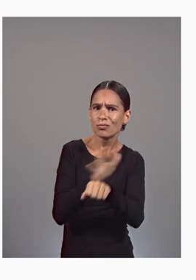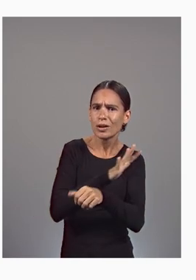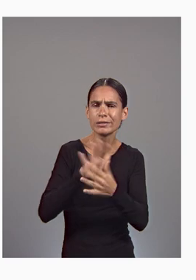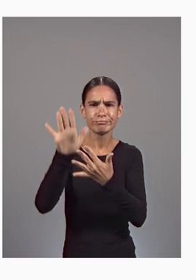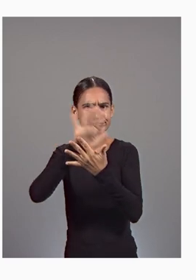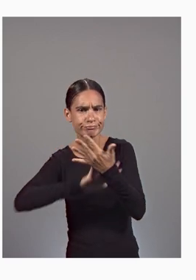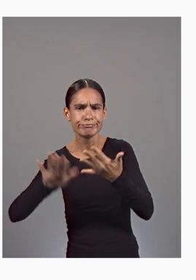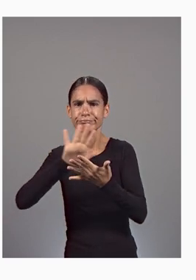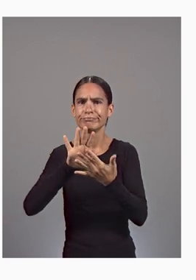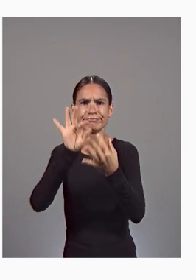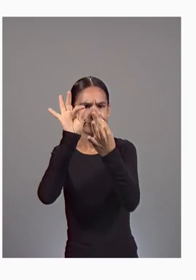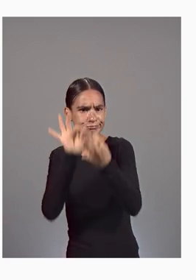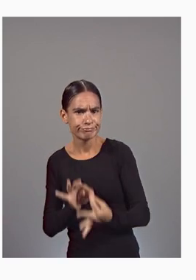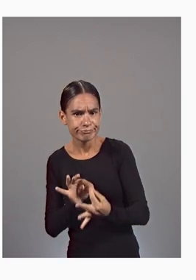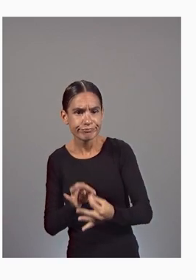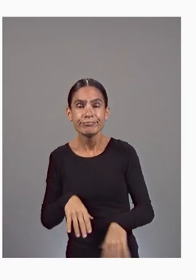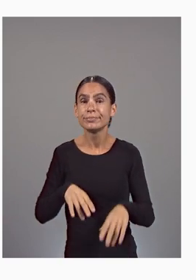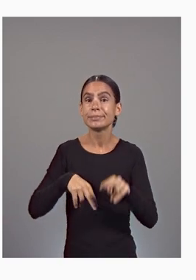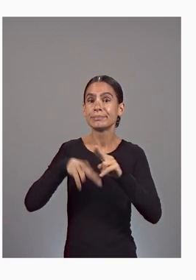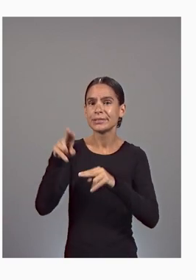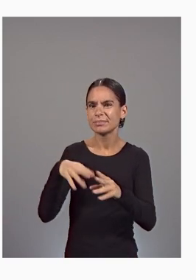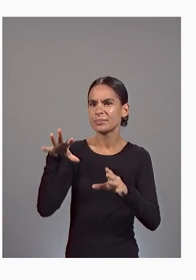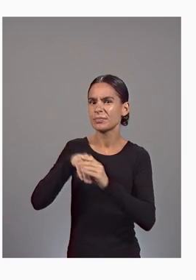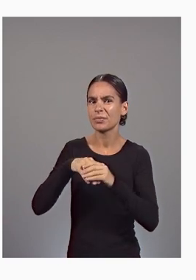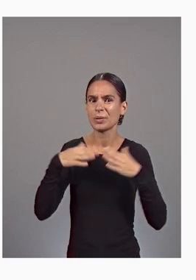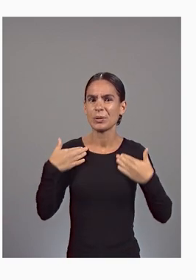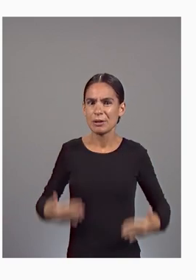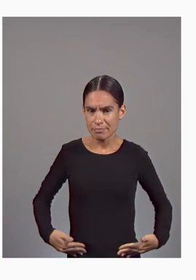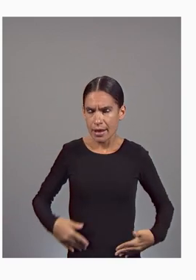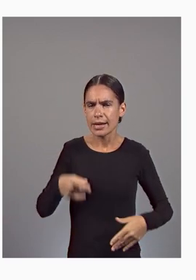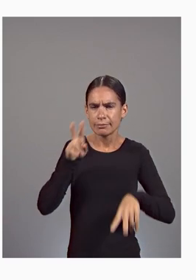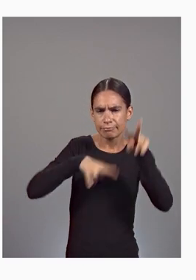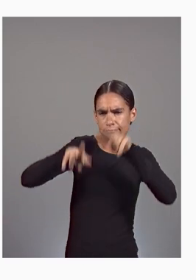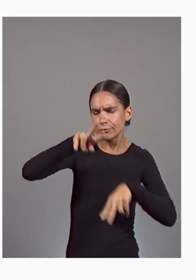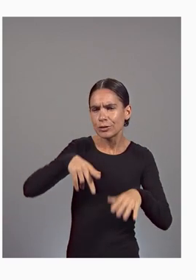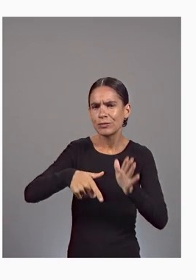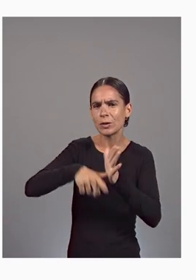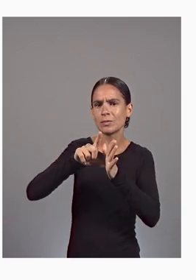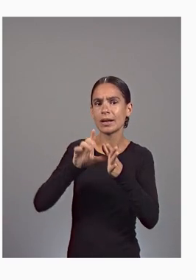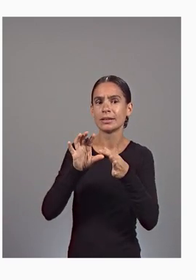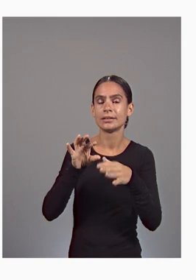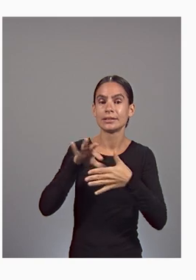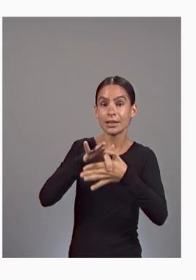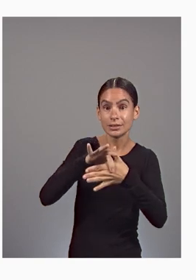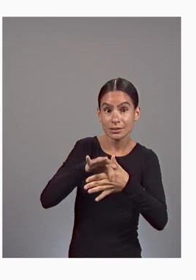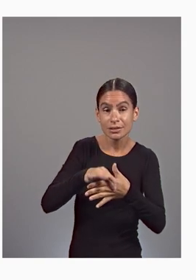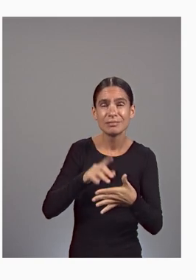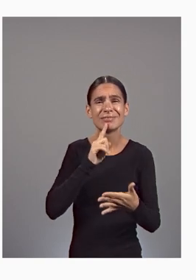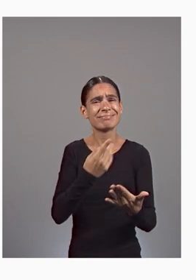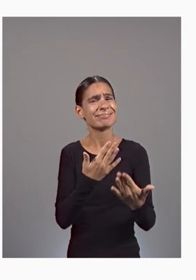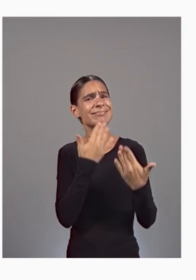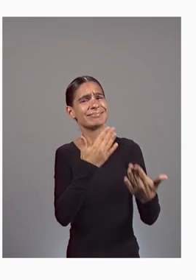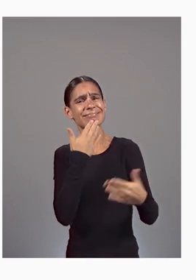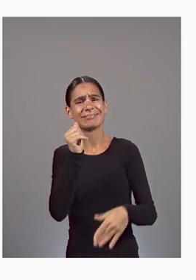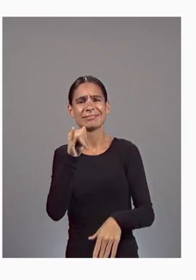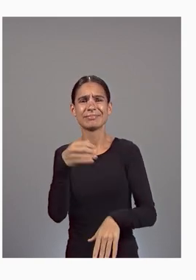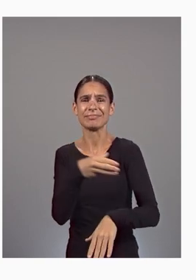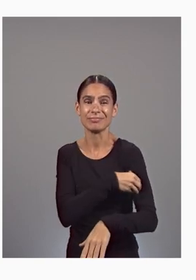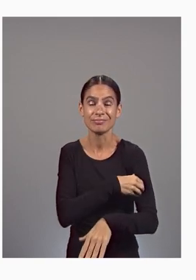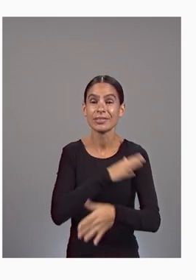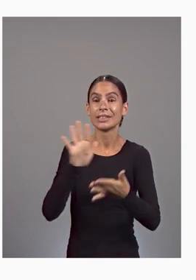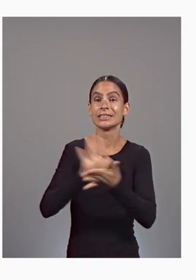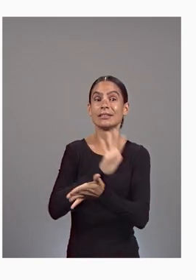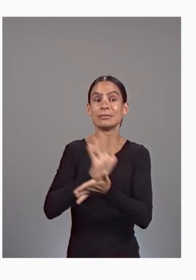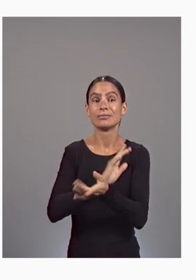building human-in-the-loop content review capabilities. Thanks to the power of AI, document translation can now be done